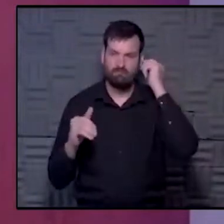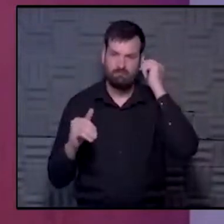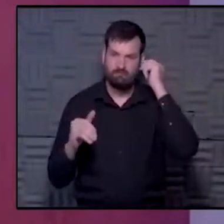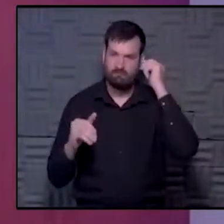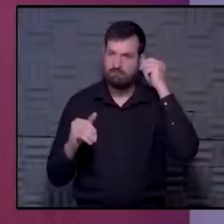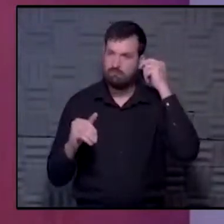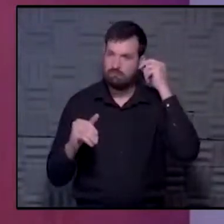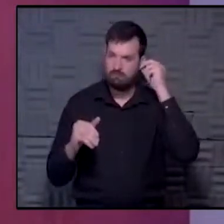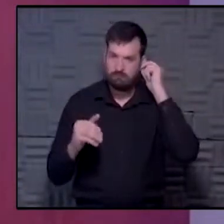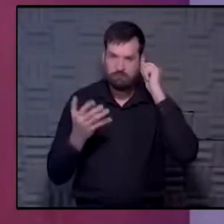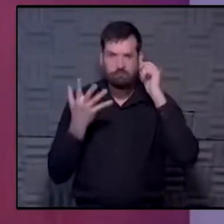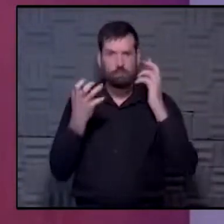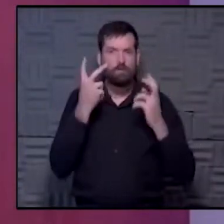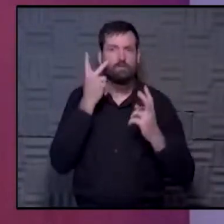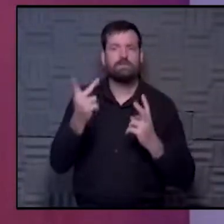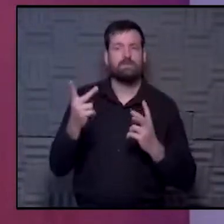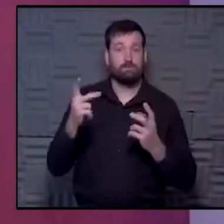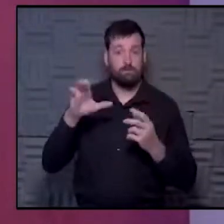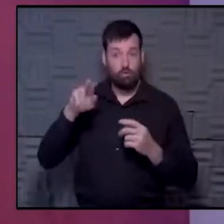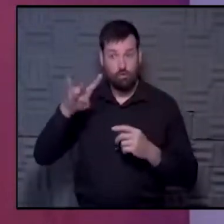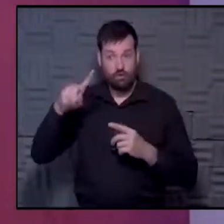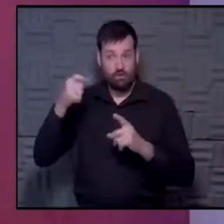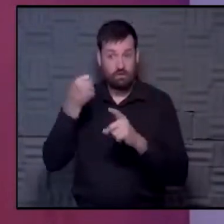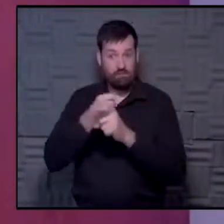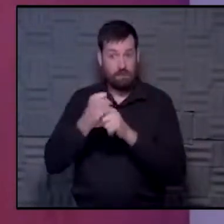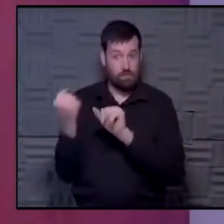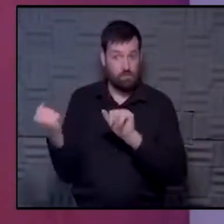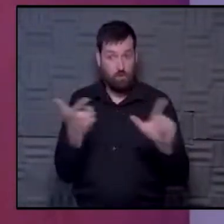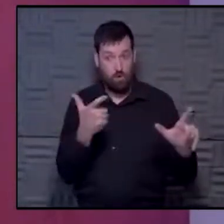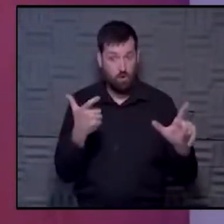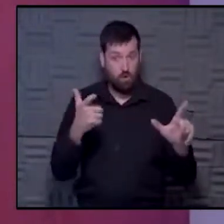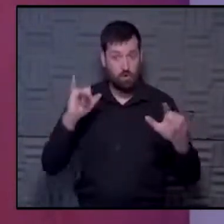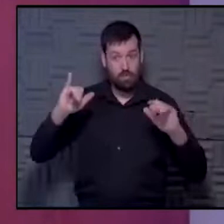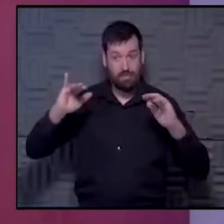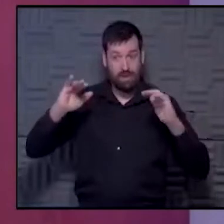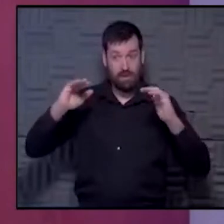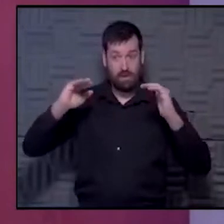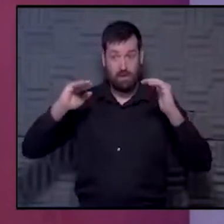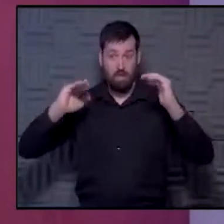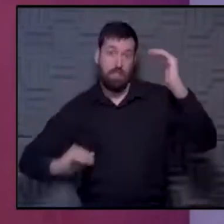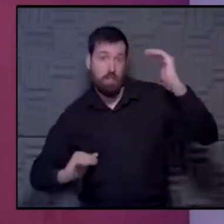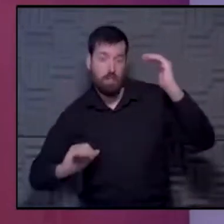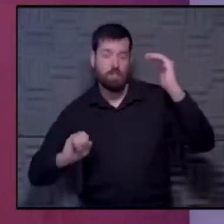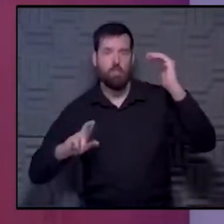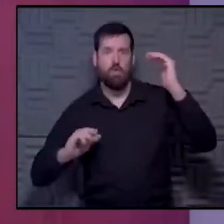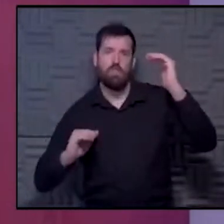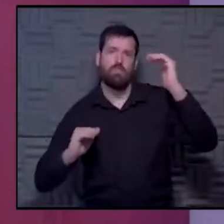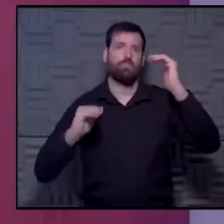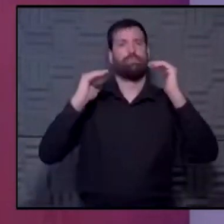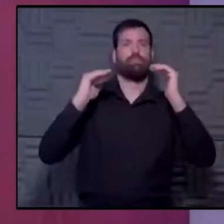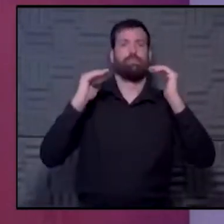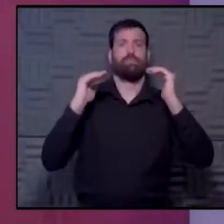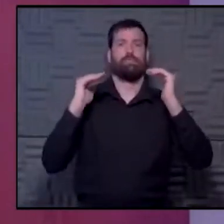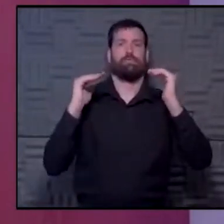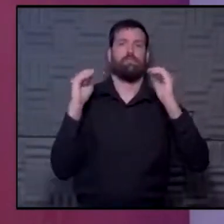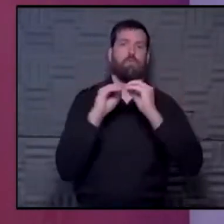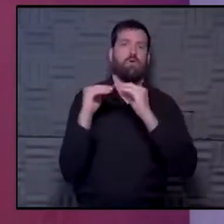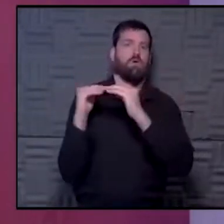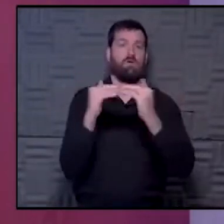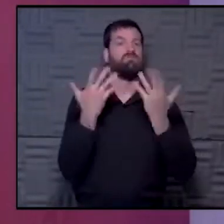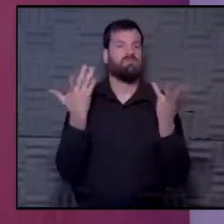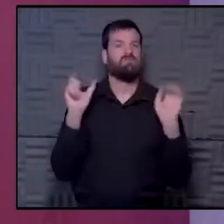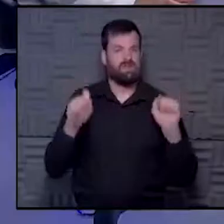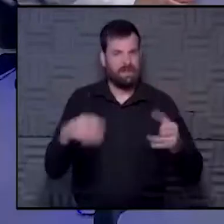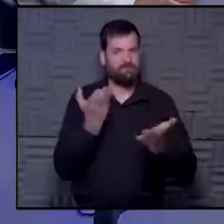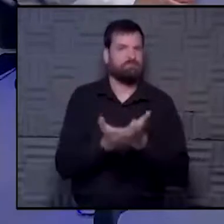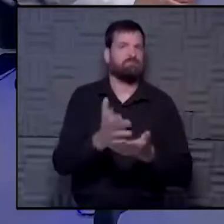in 2020 when COVID impacted everybody, whether that gap increased or lessened in terms of cancer screening. So we'll able to show that in this study